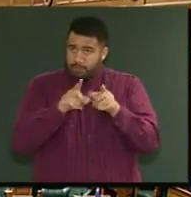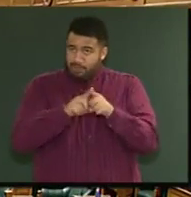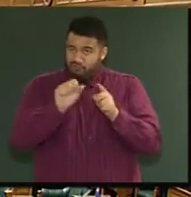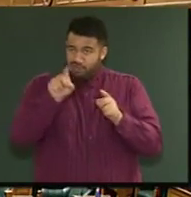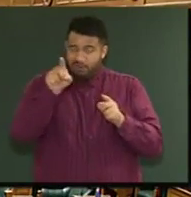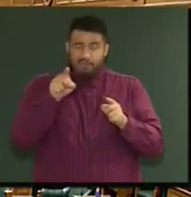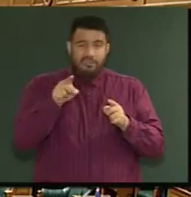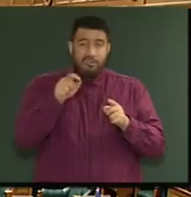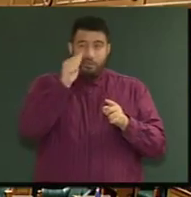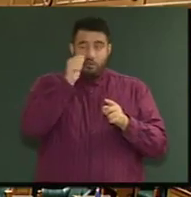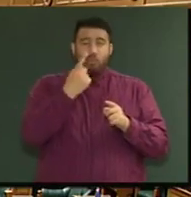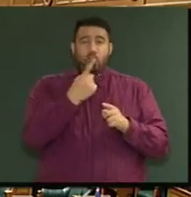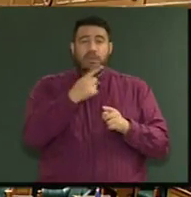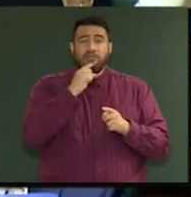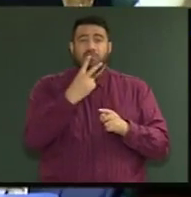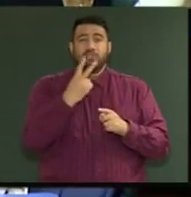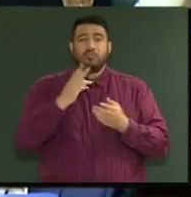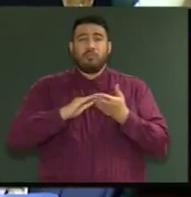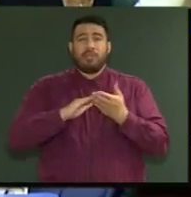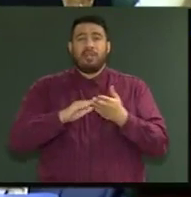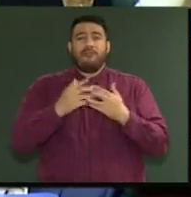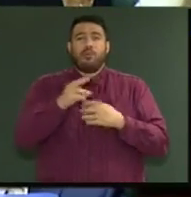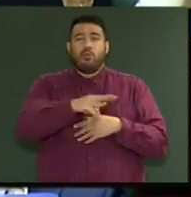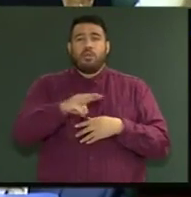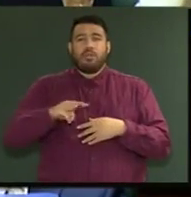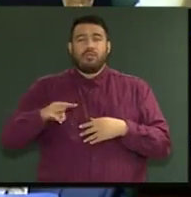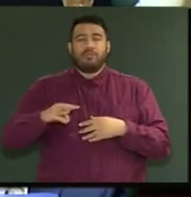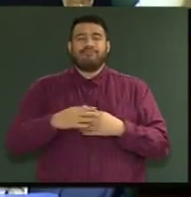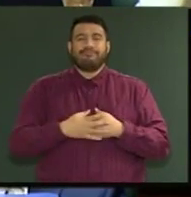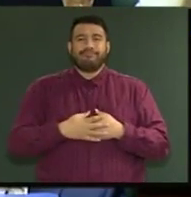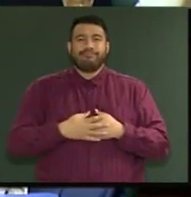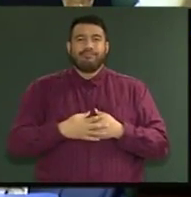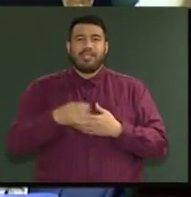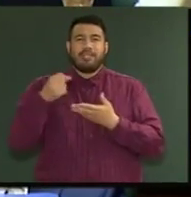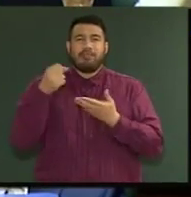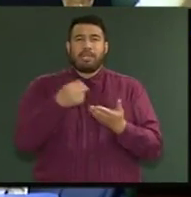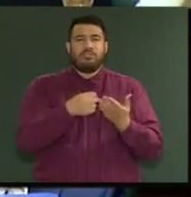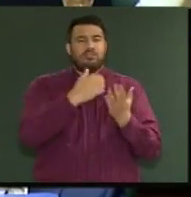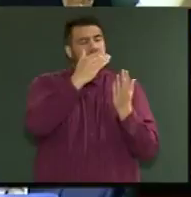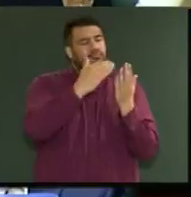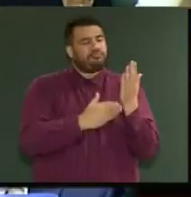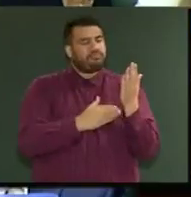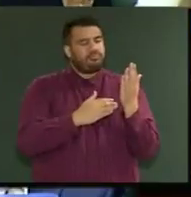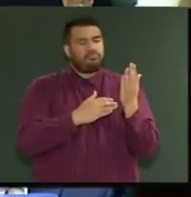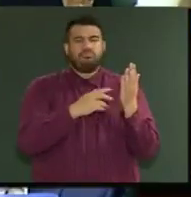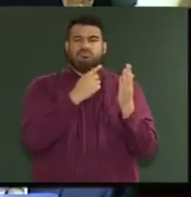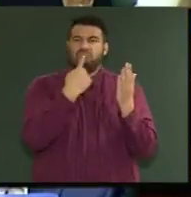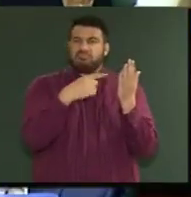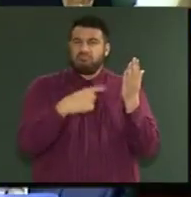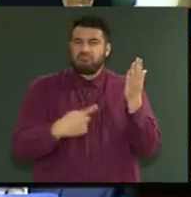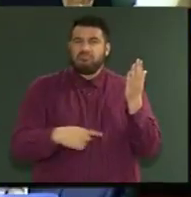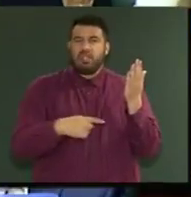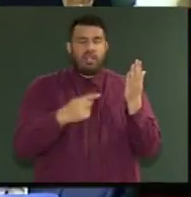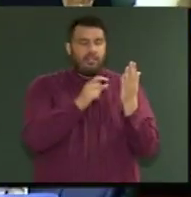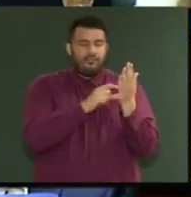$122 million in the budget. Mr Speaker, at the heart of this budget, we have pathways to allow people to move